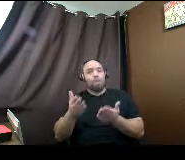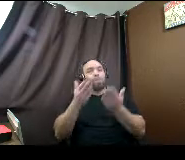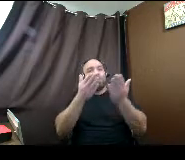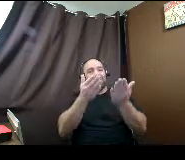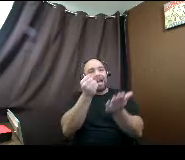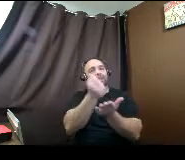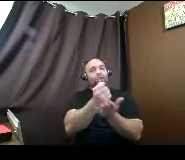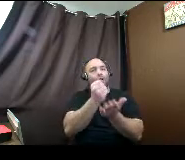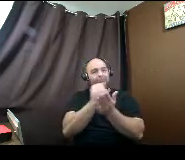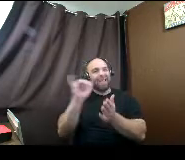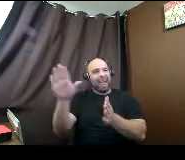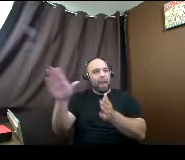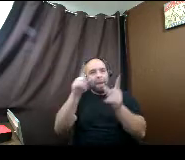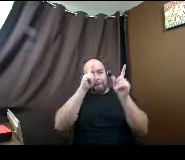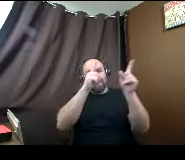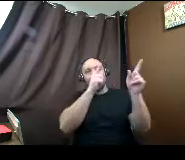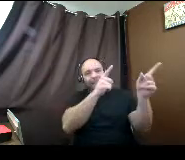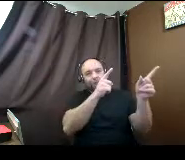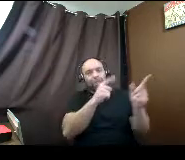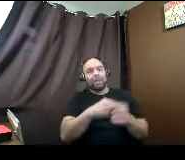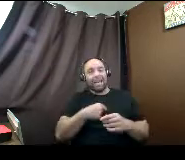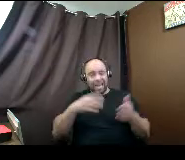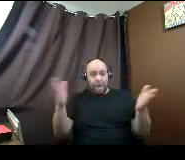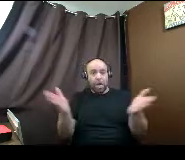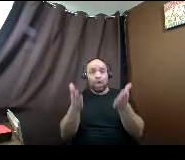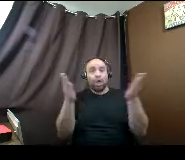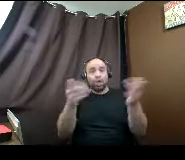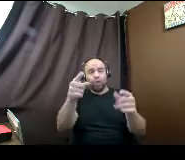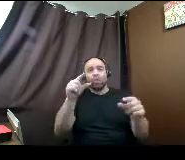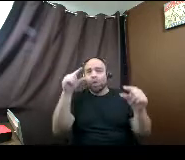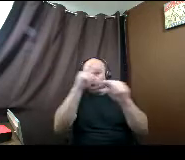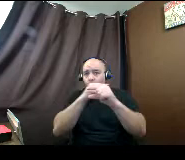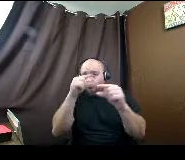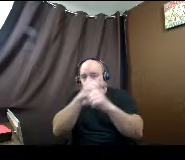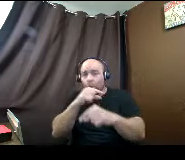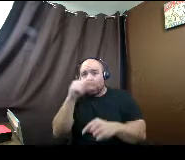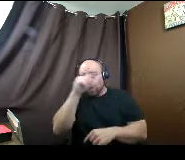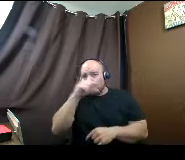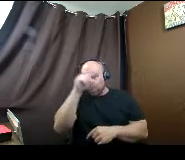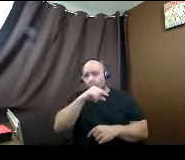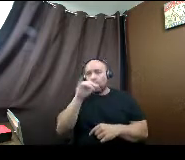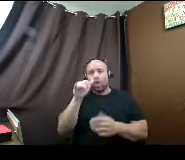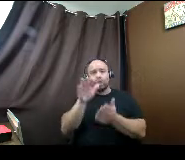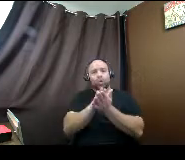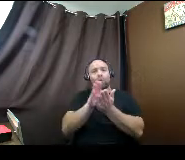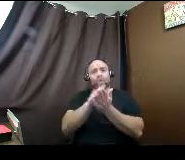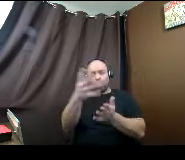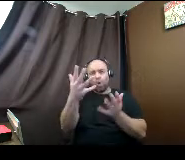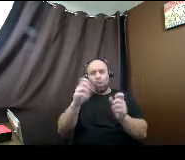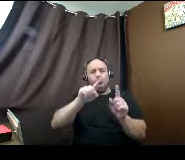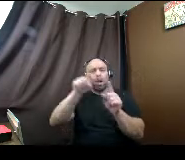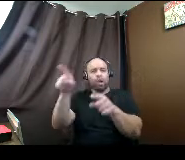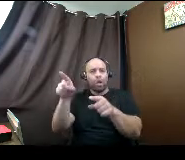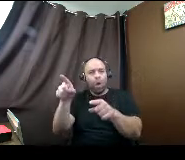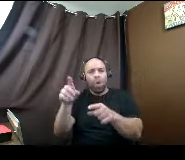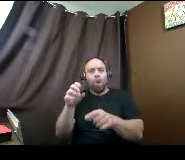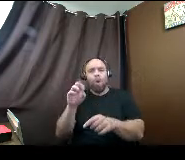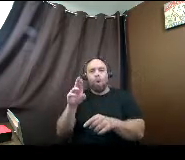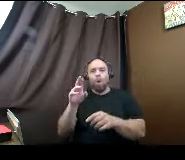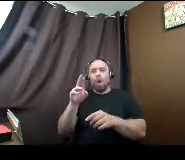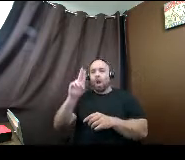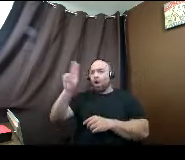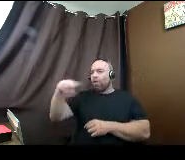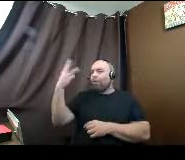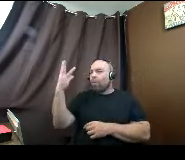So I encourage you to just Google the school's name that you want to go to. UW Foundation Scholarships. Or even just the